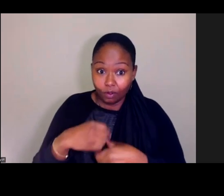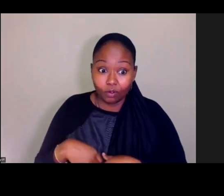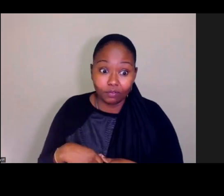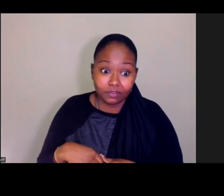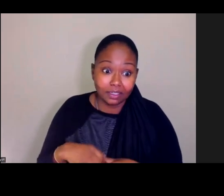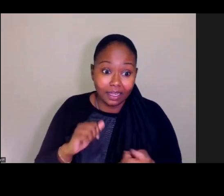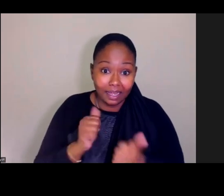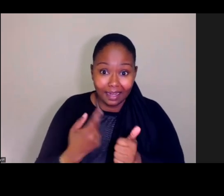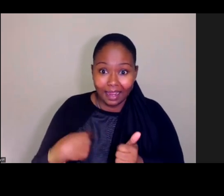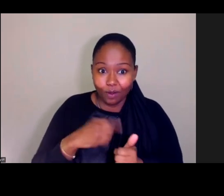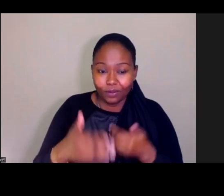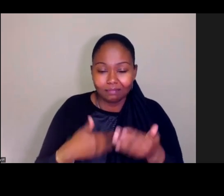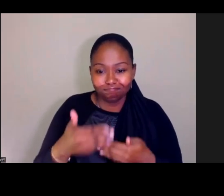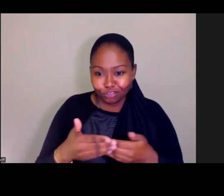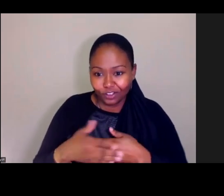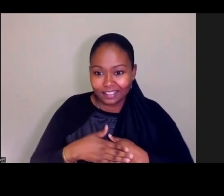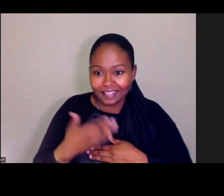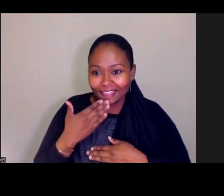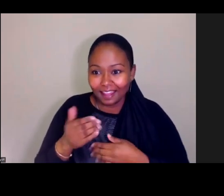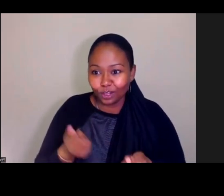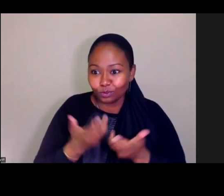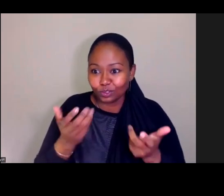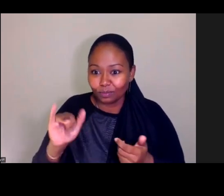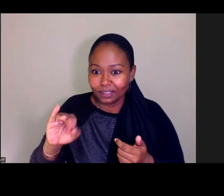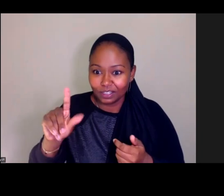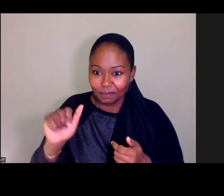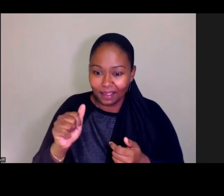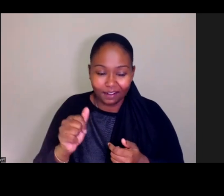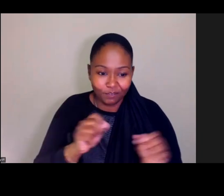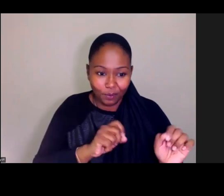progress. And thank you very much, Amanda, for putting the page up there for me.